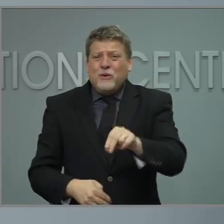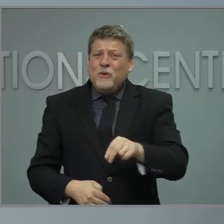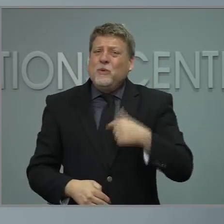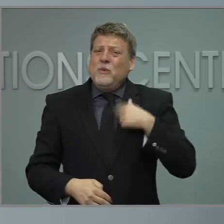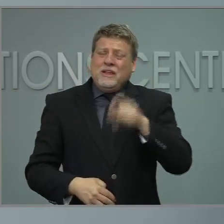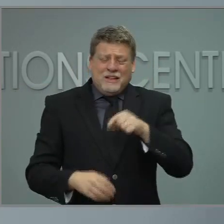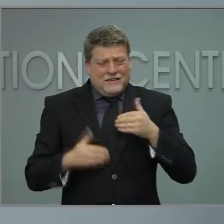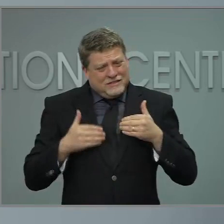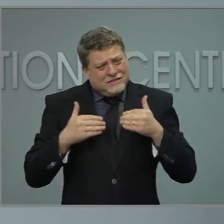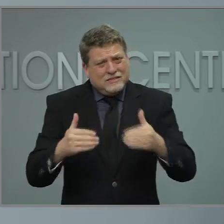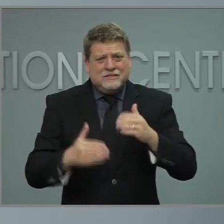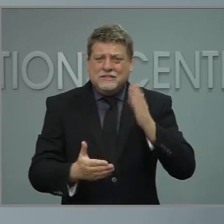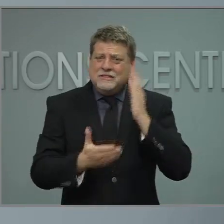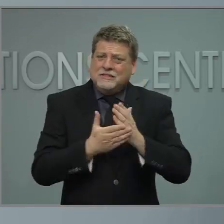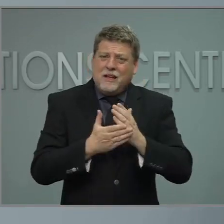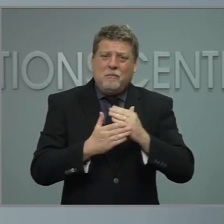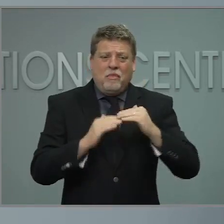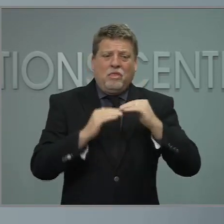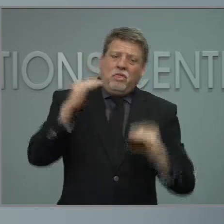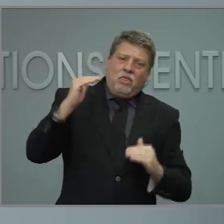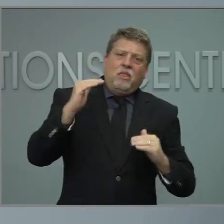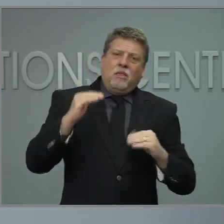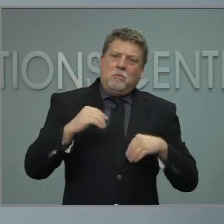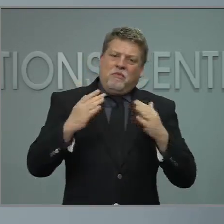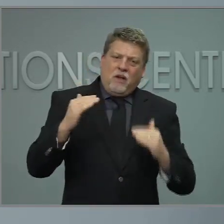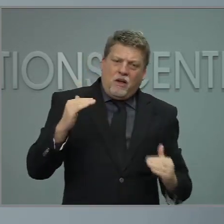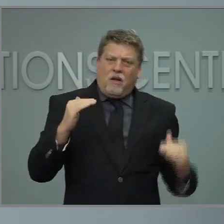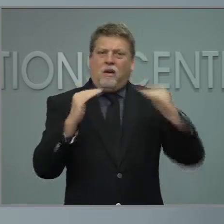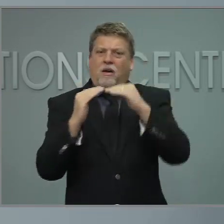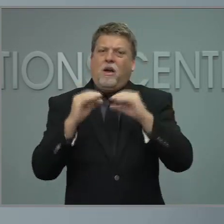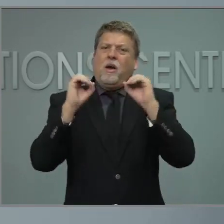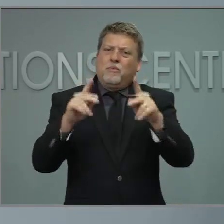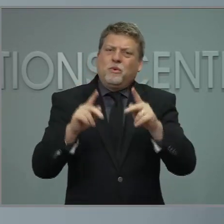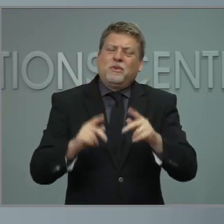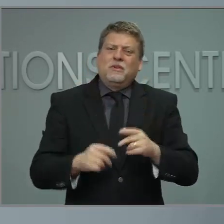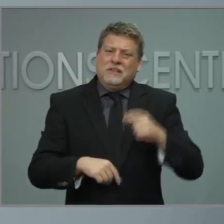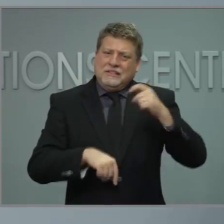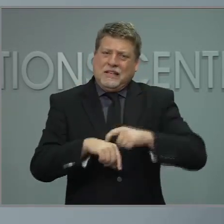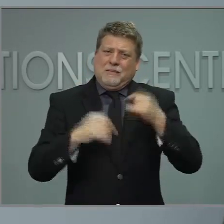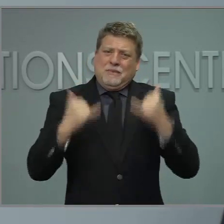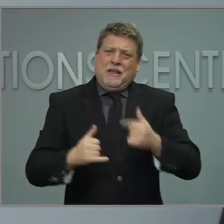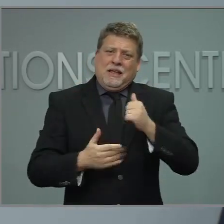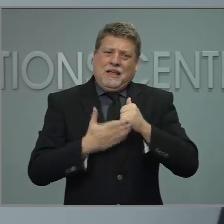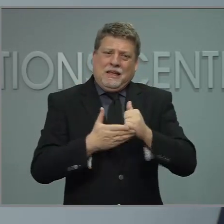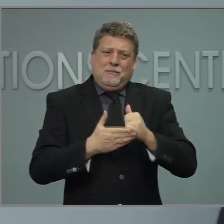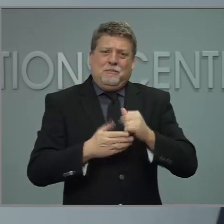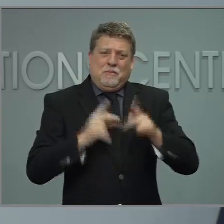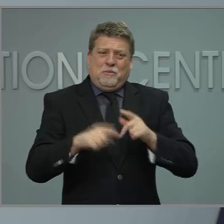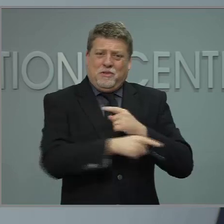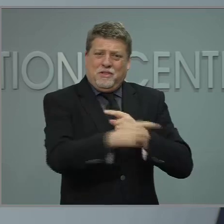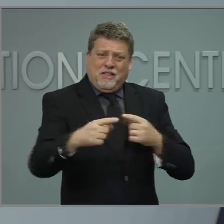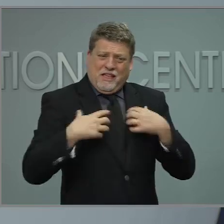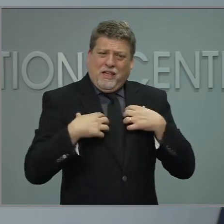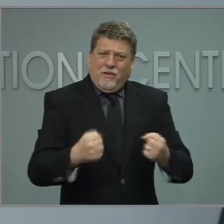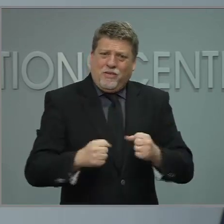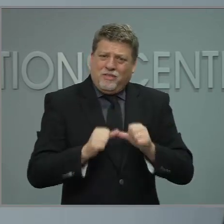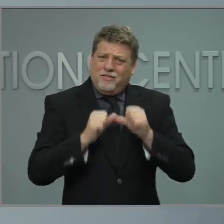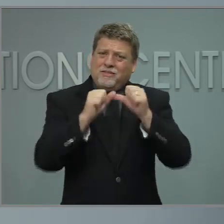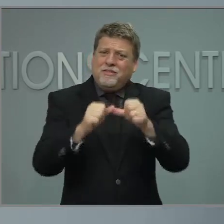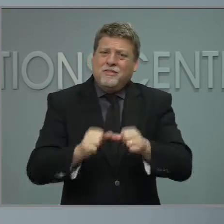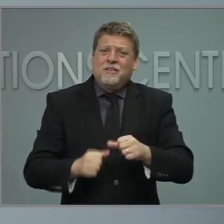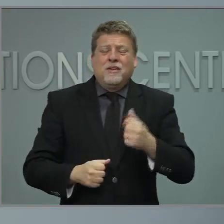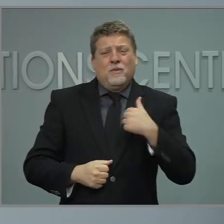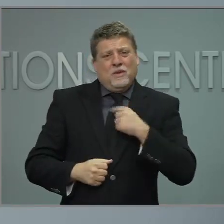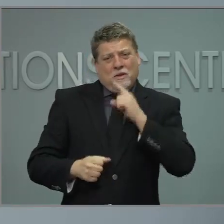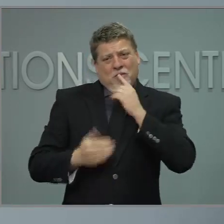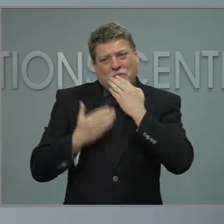the line. This is it. This is the time. Today, NC Counts Coalition joins the Department of Health and Human Services and its commitment to